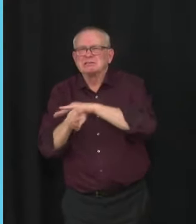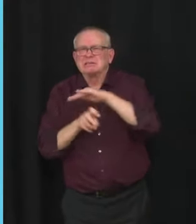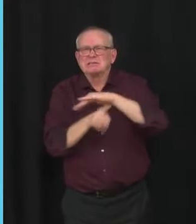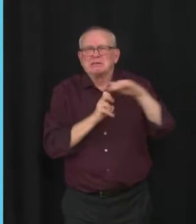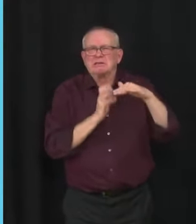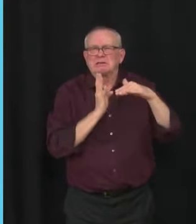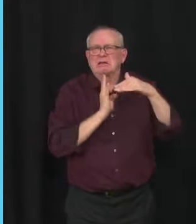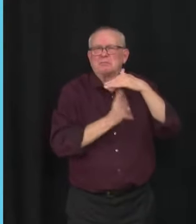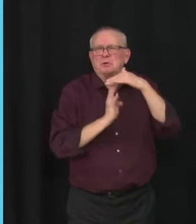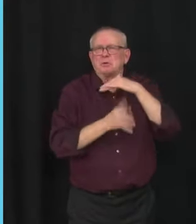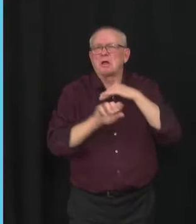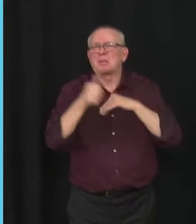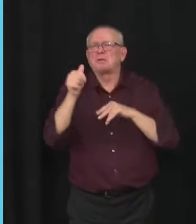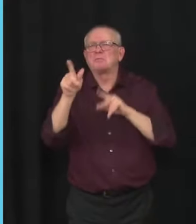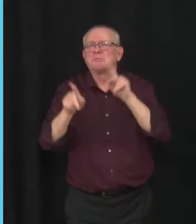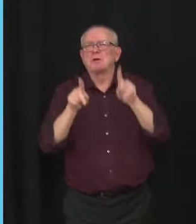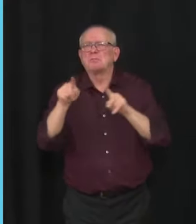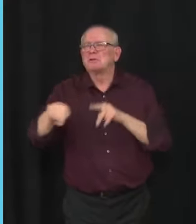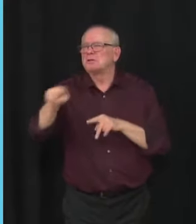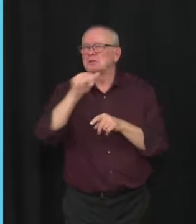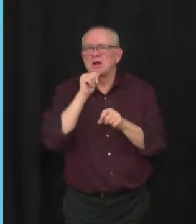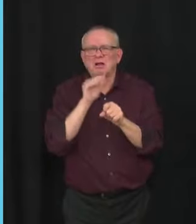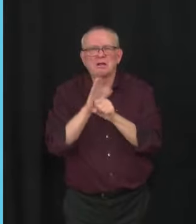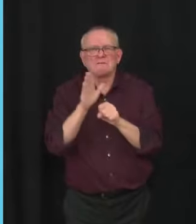population. It's crazy, unquote.